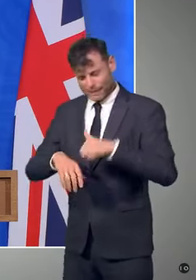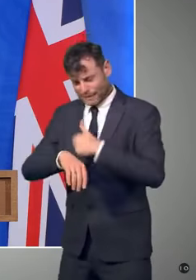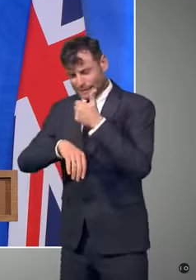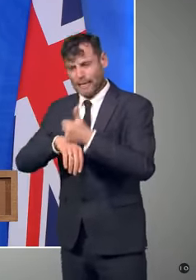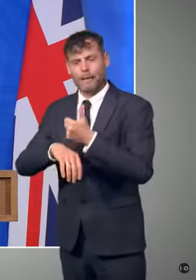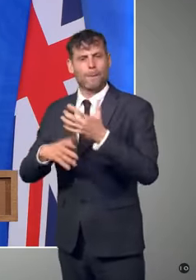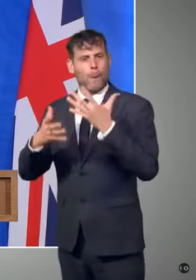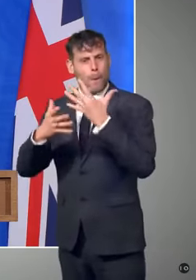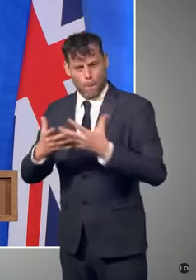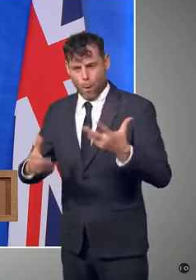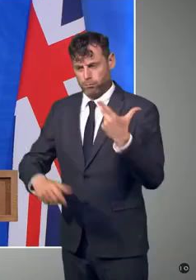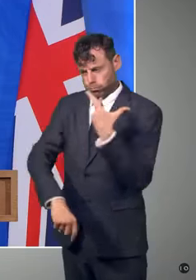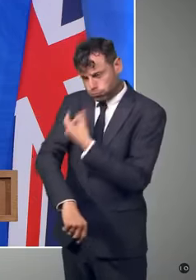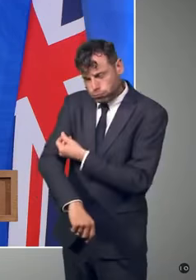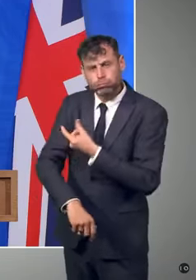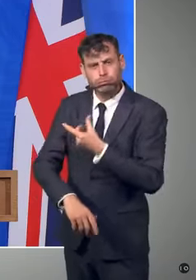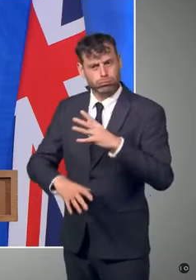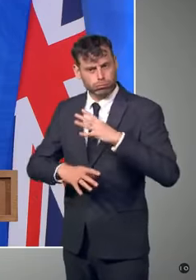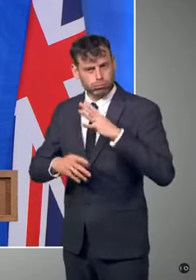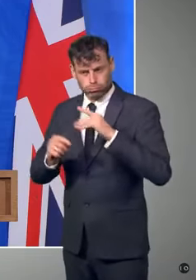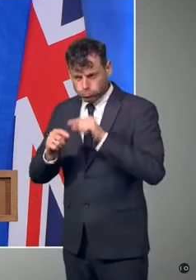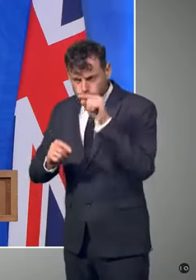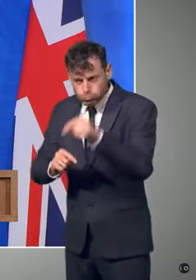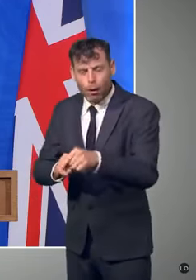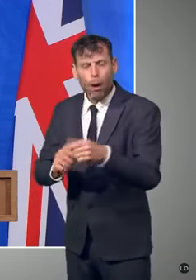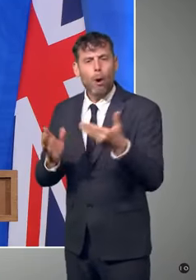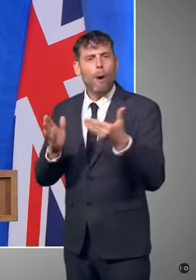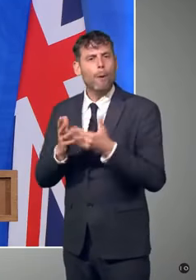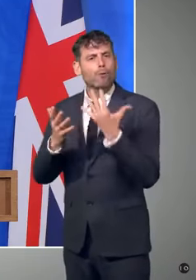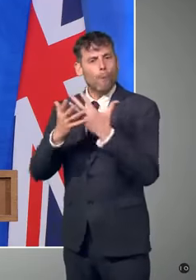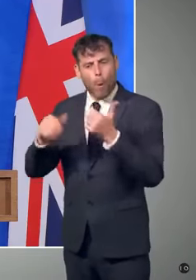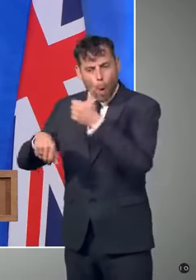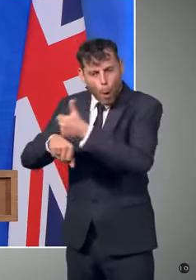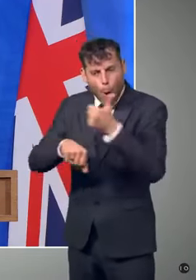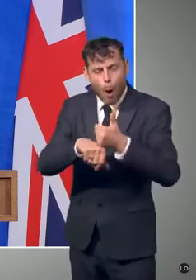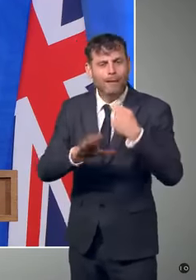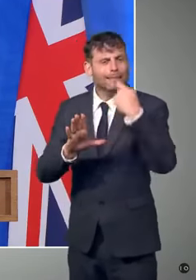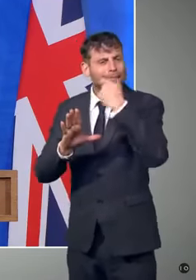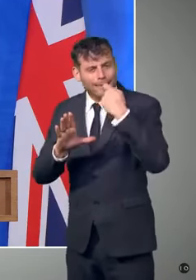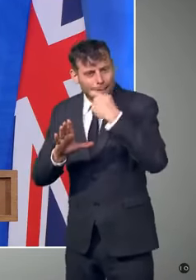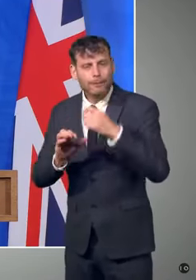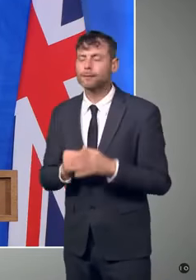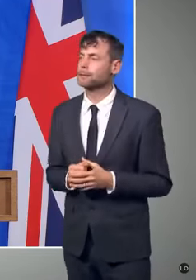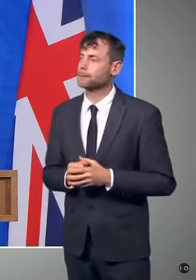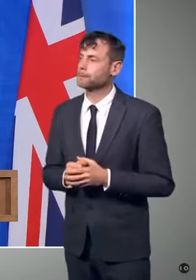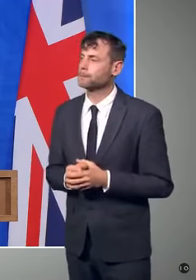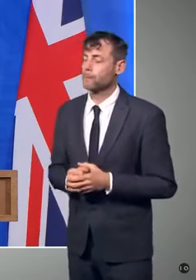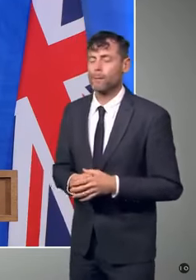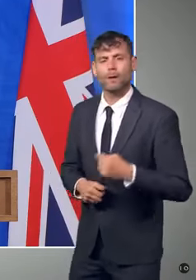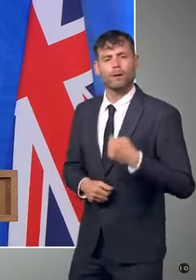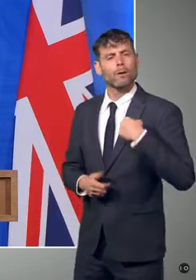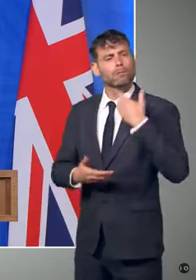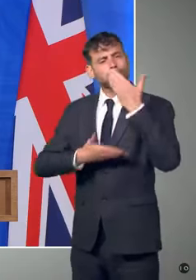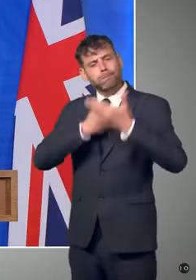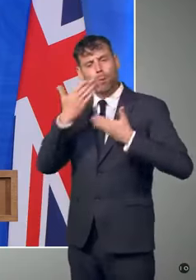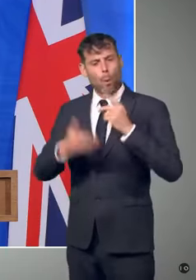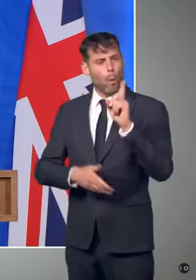line of medical defense. The United Kingdom was the first country in the world to pioneer